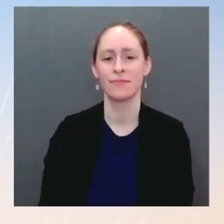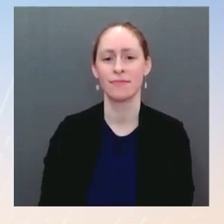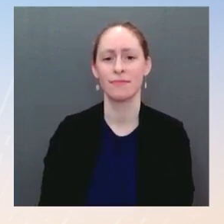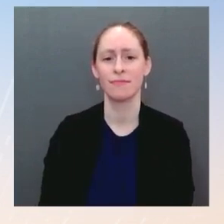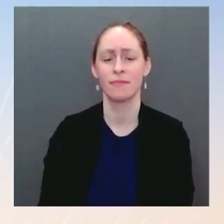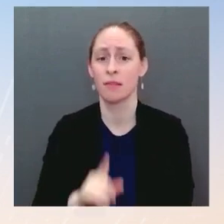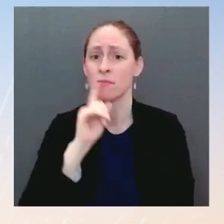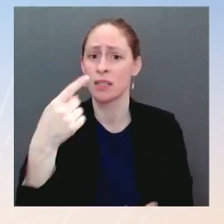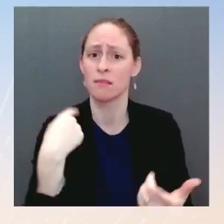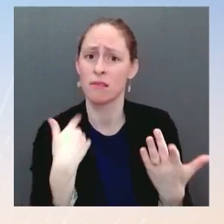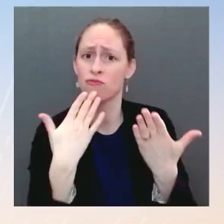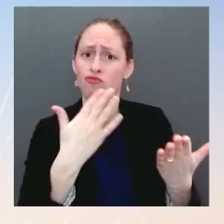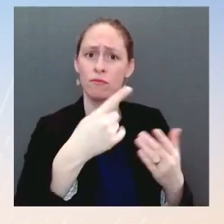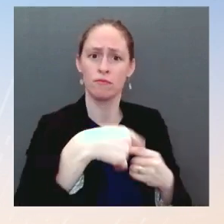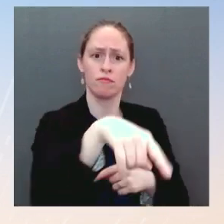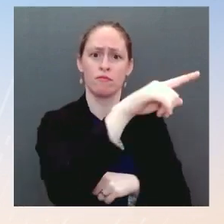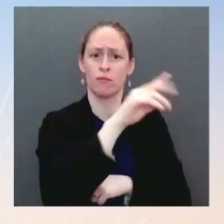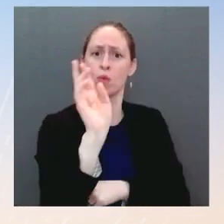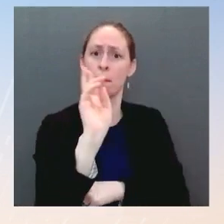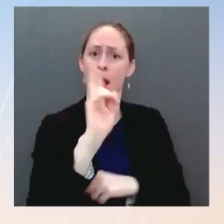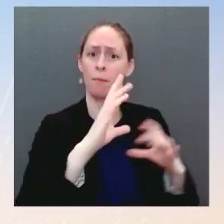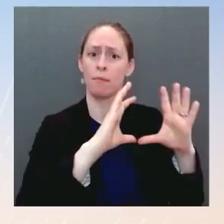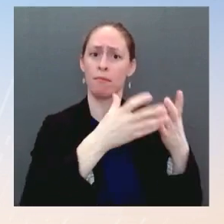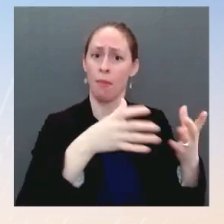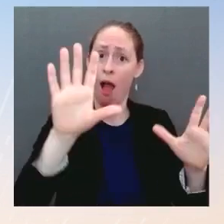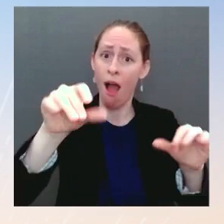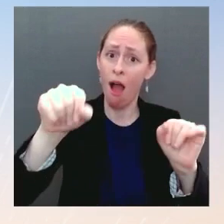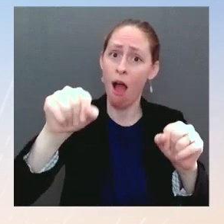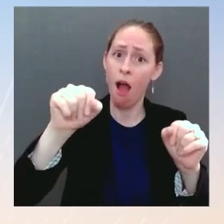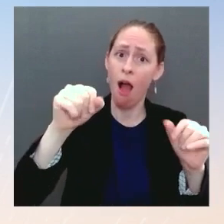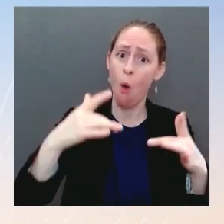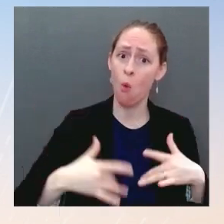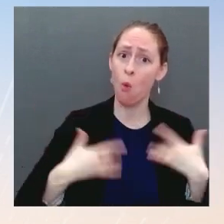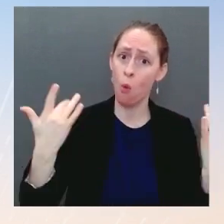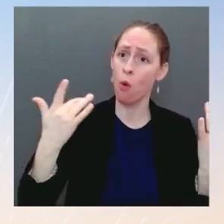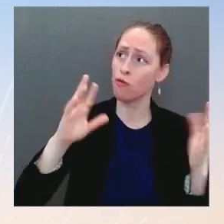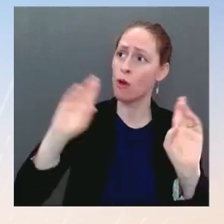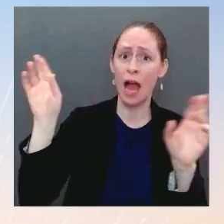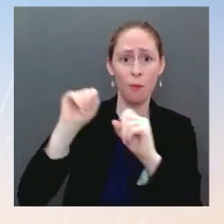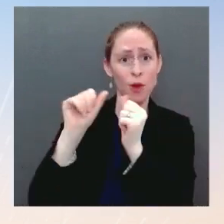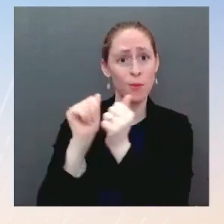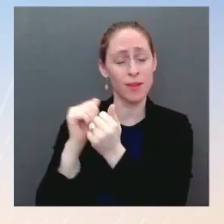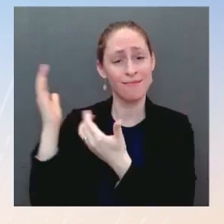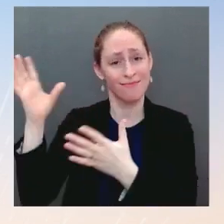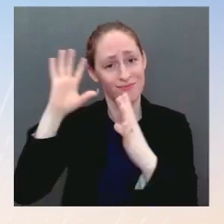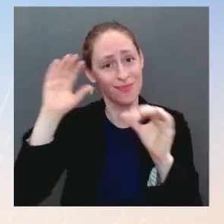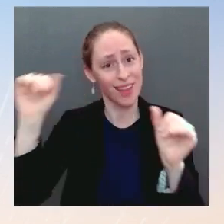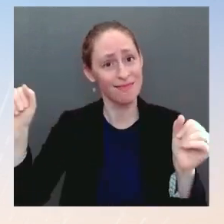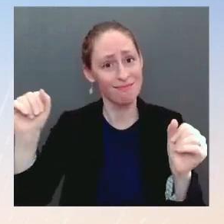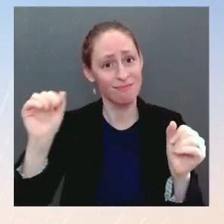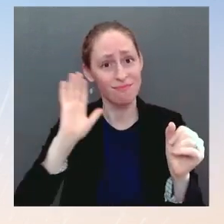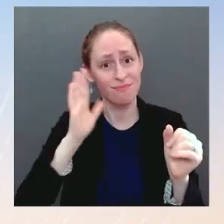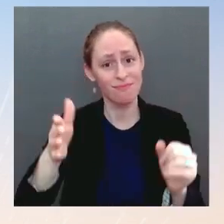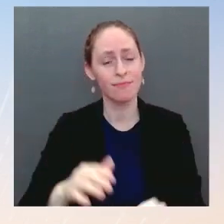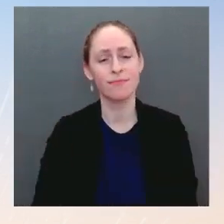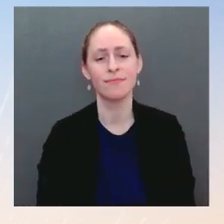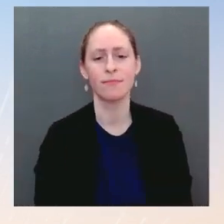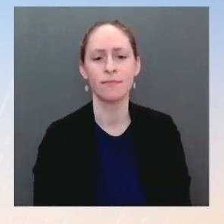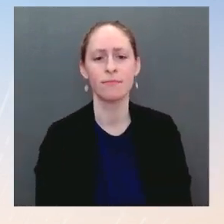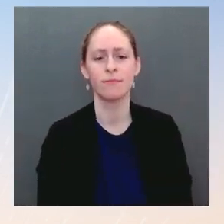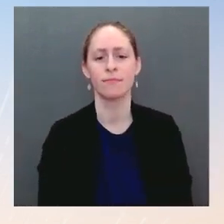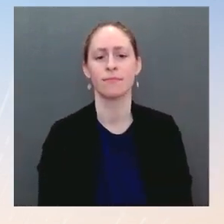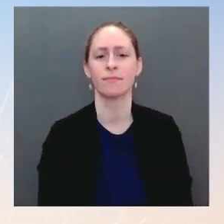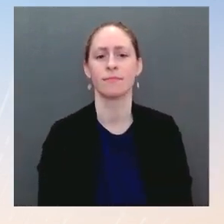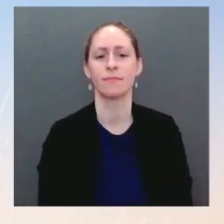him. But I think we also shouldn't — should be clear about some of the games that we're already seeing indications of out there.